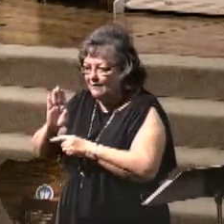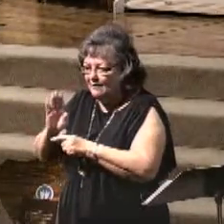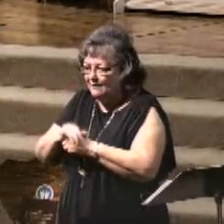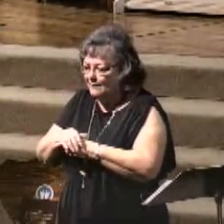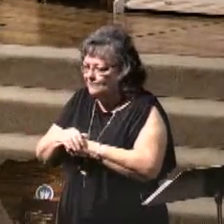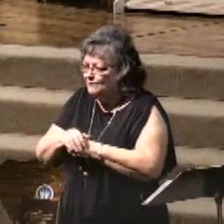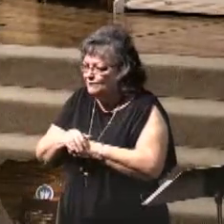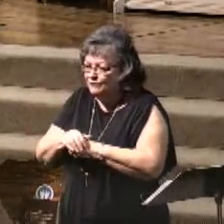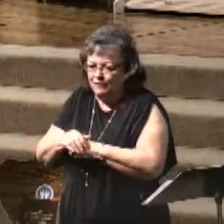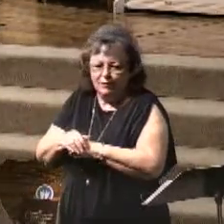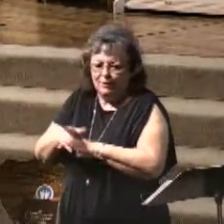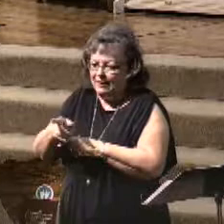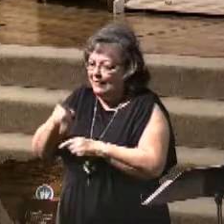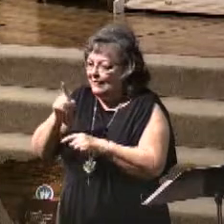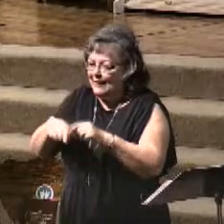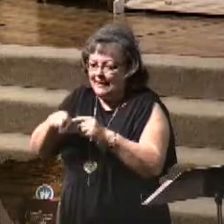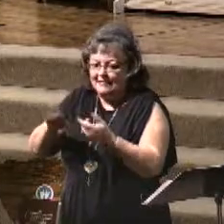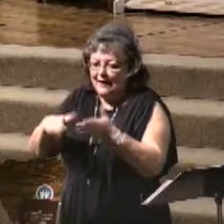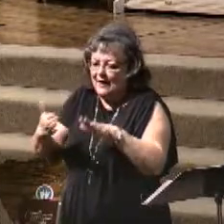is done with you.